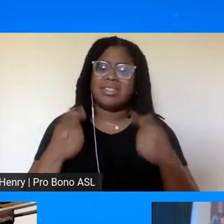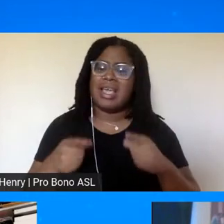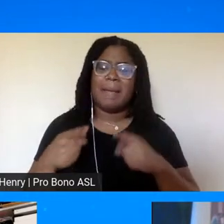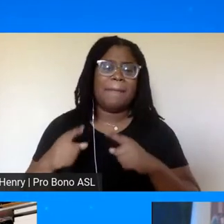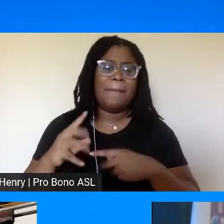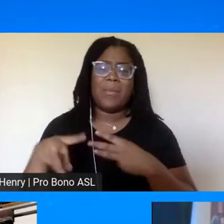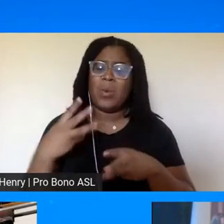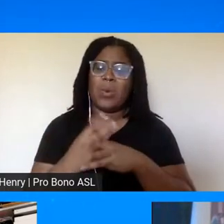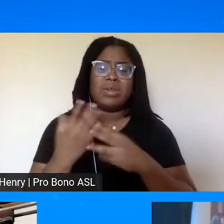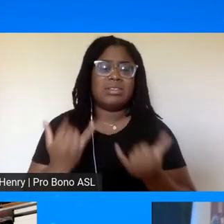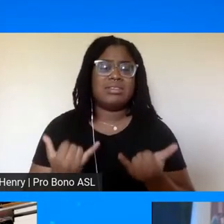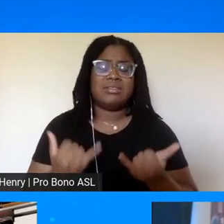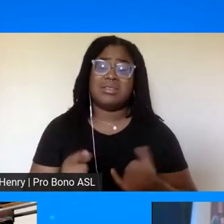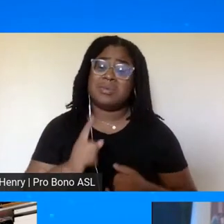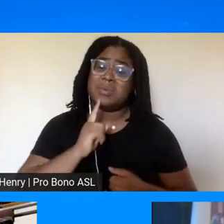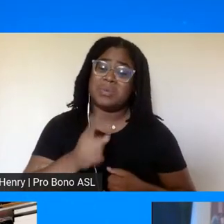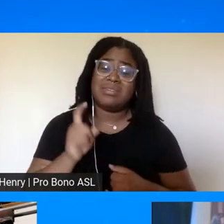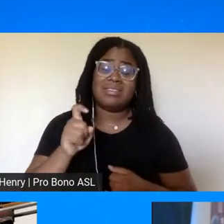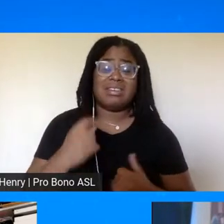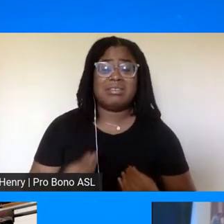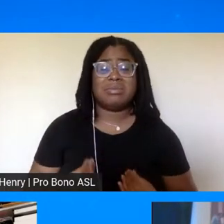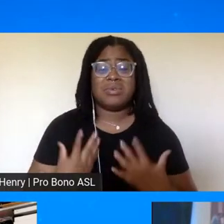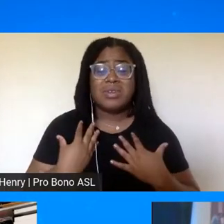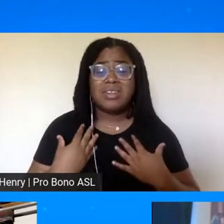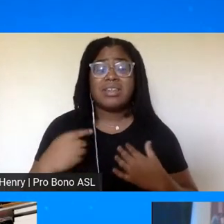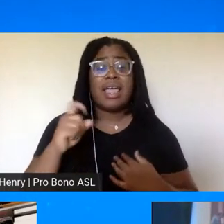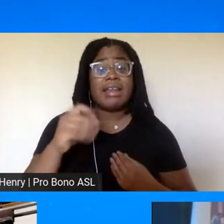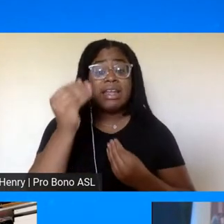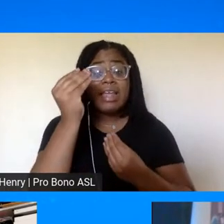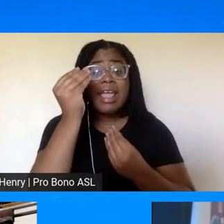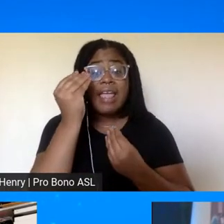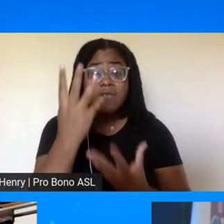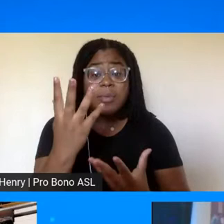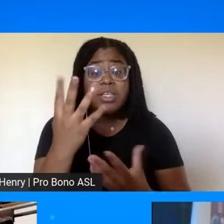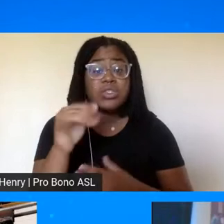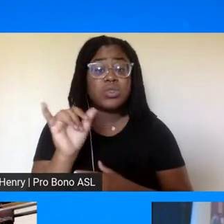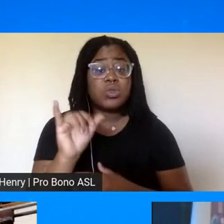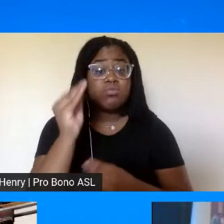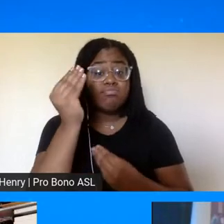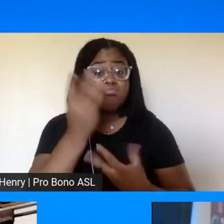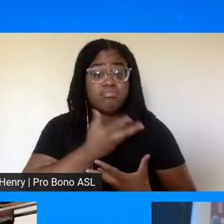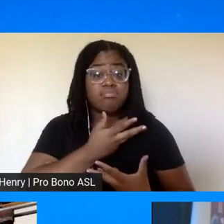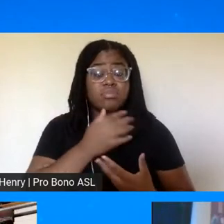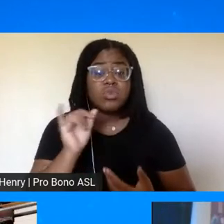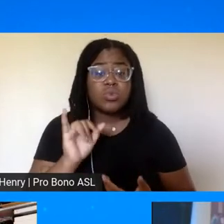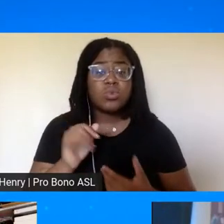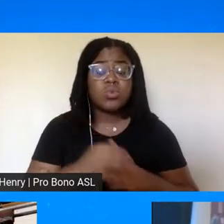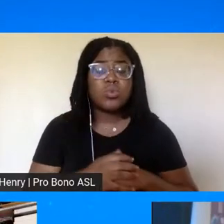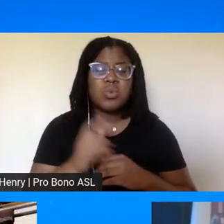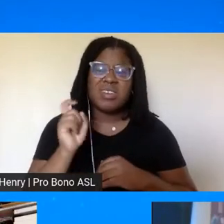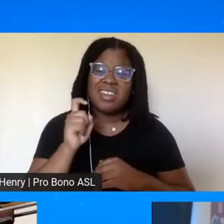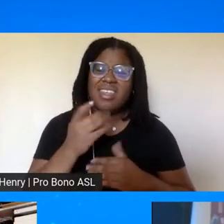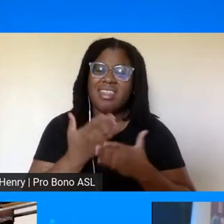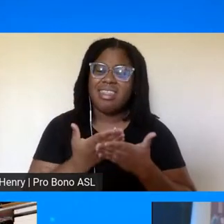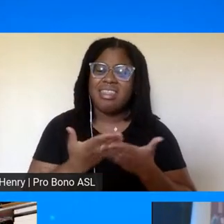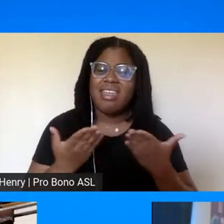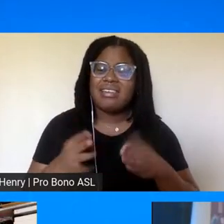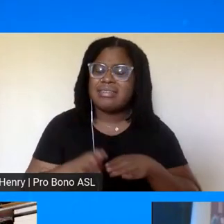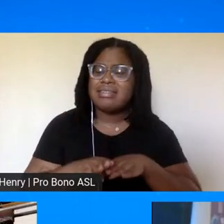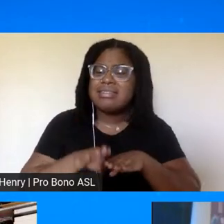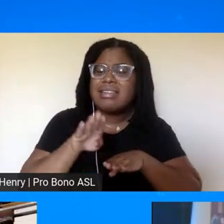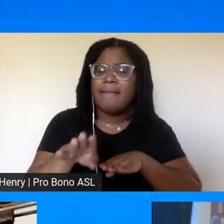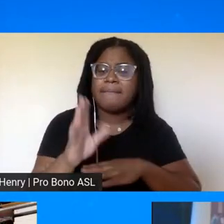and we need inspiration but we also need information and we need some things that help us take steps